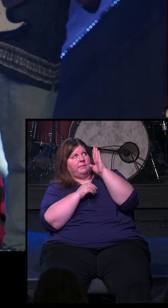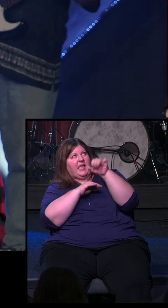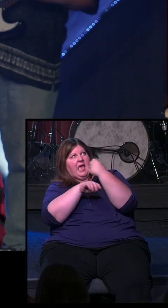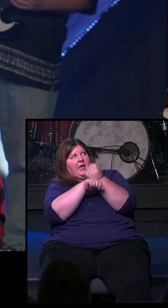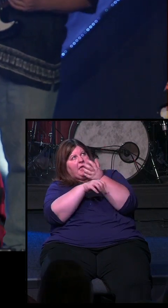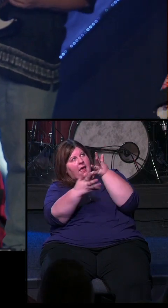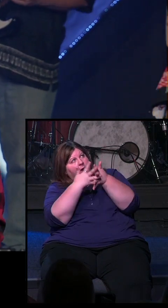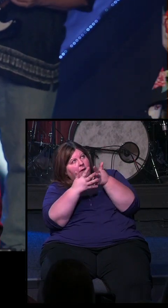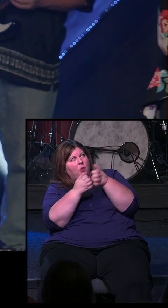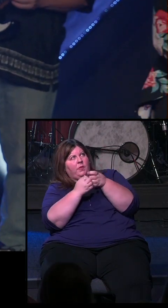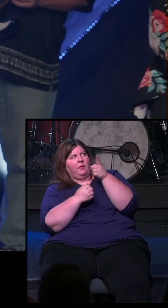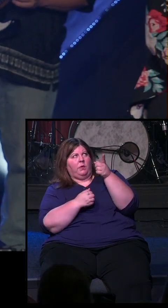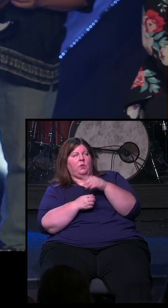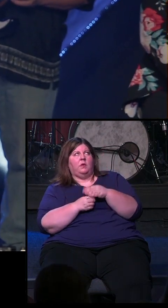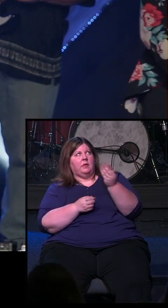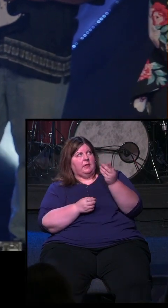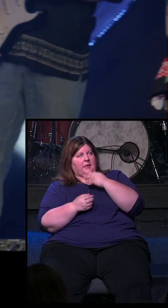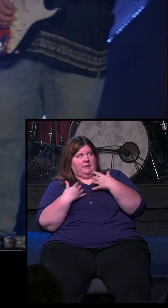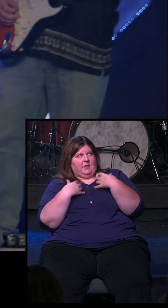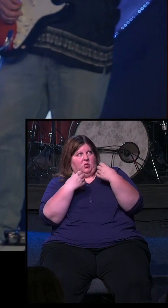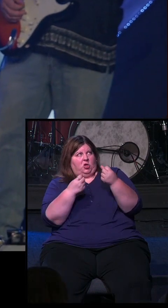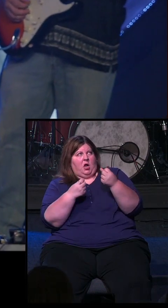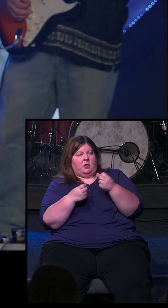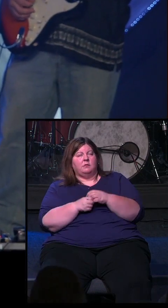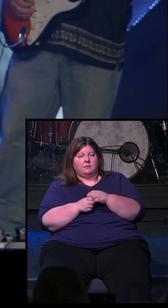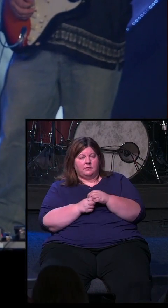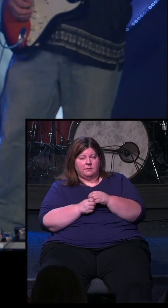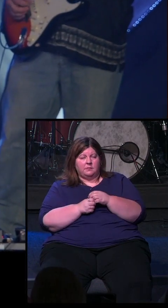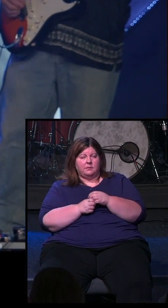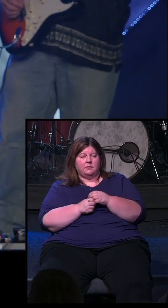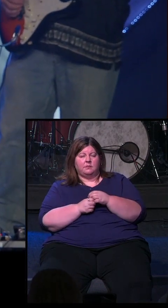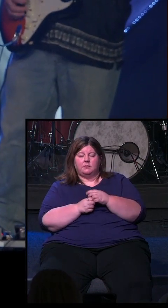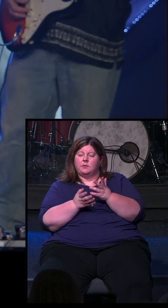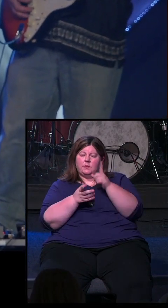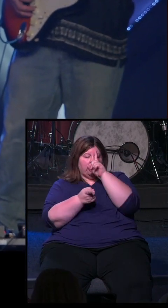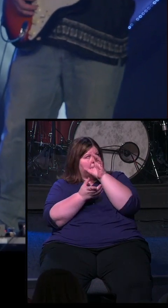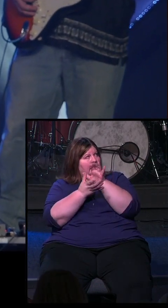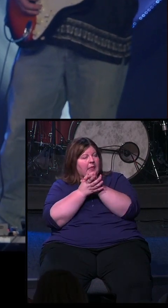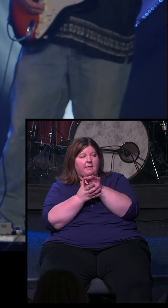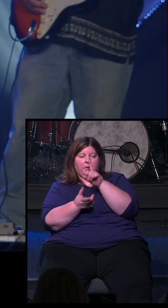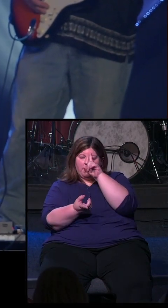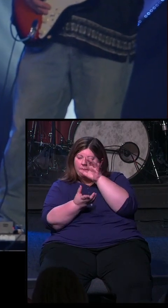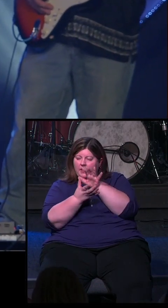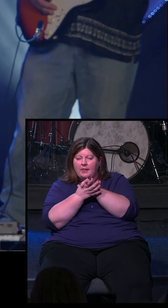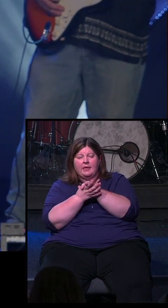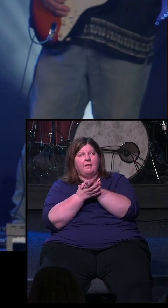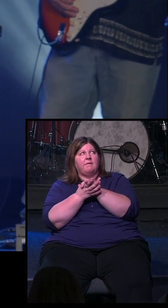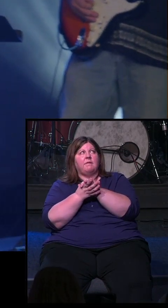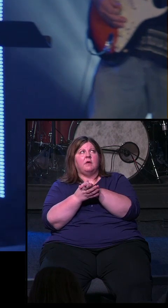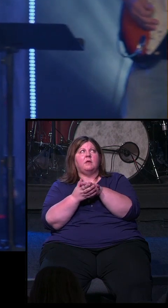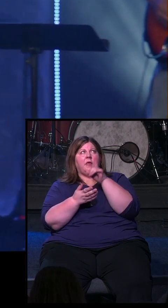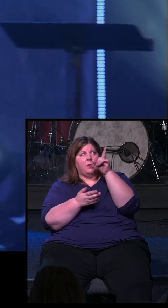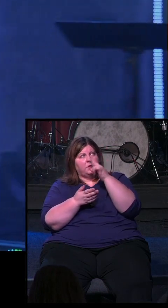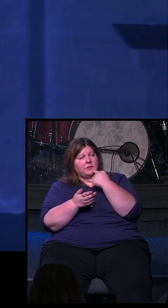you. And would you build us up? Would you make us strong as your church, Jesus? We just believe you. We believe that what you say